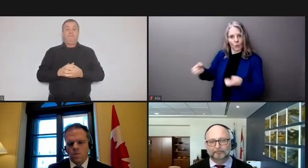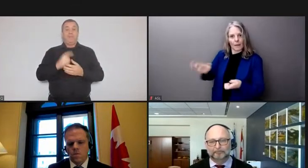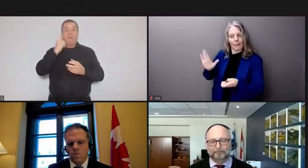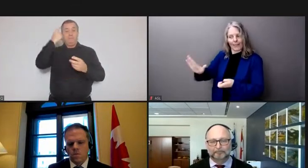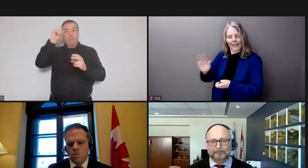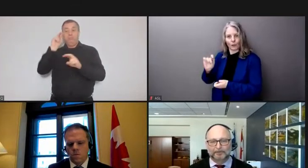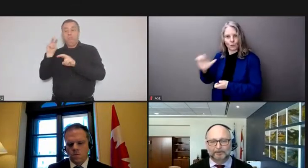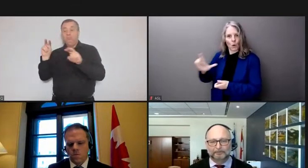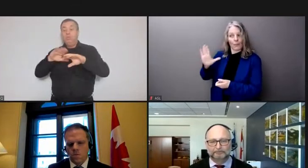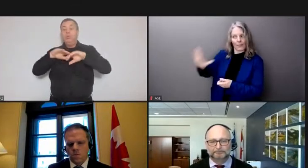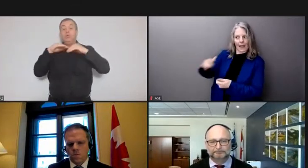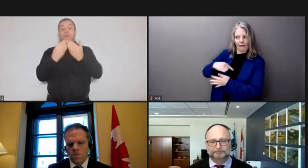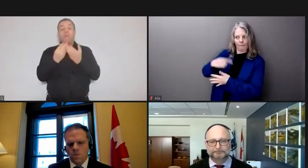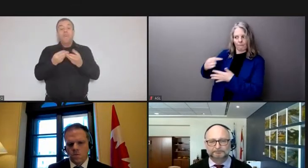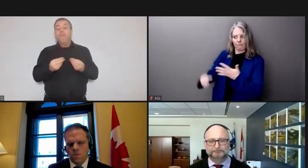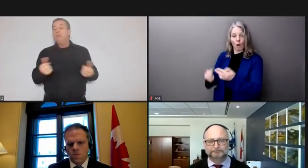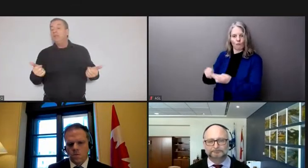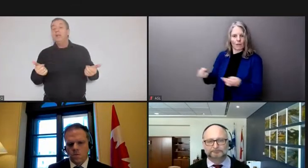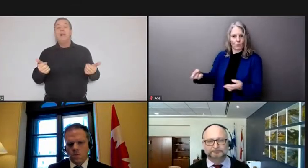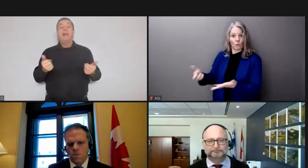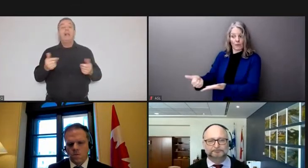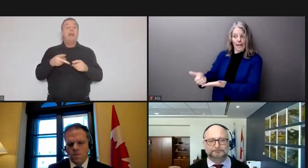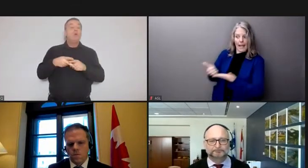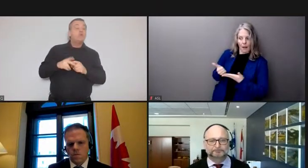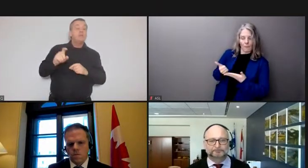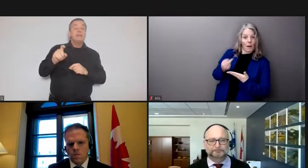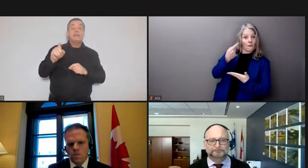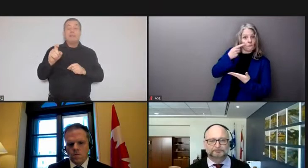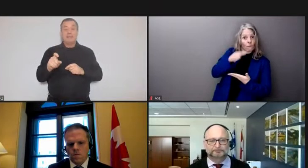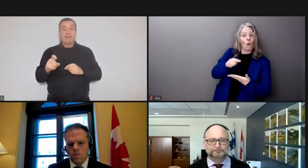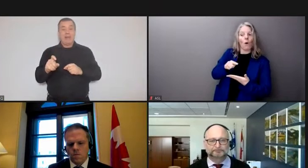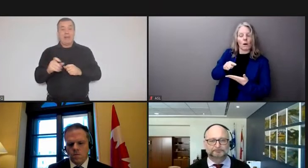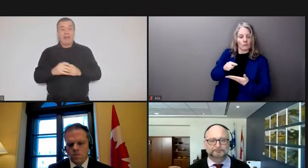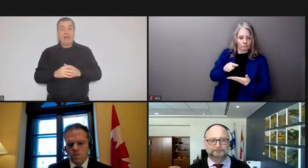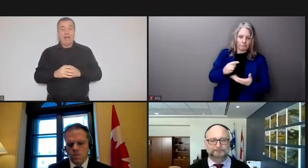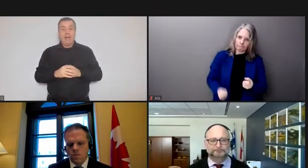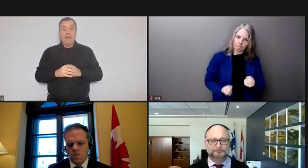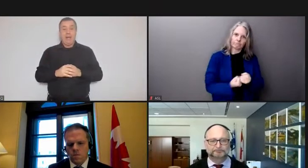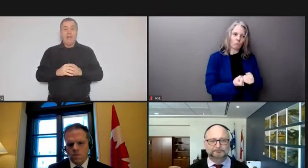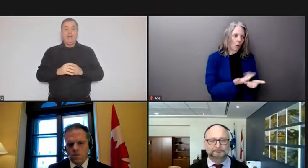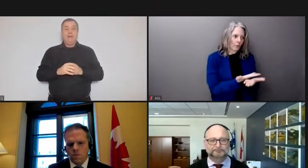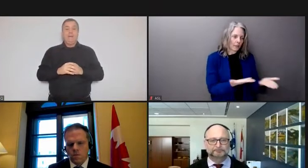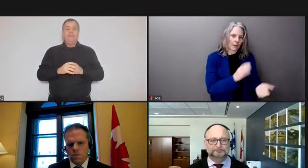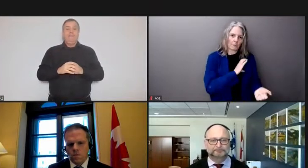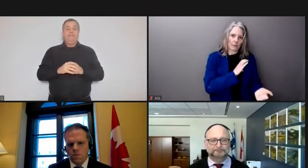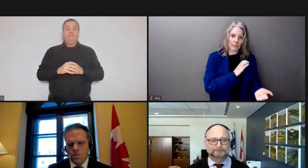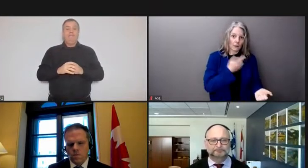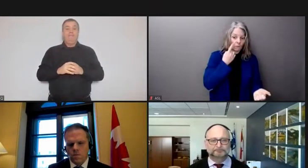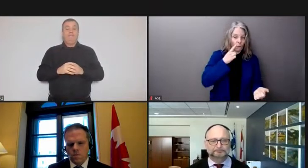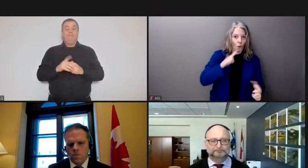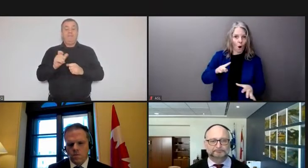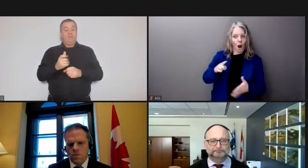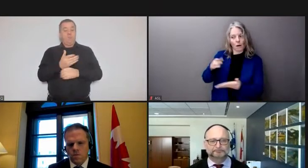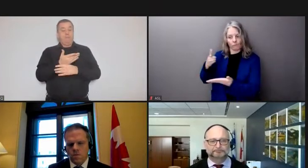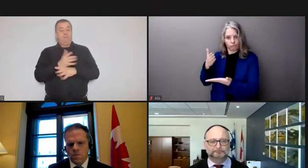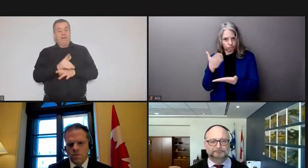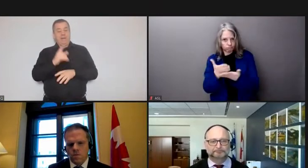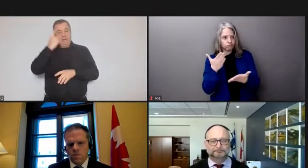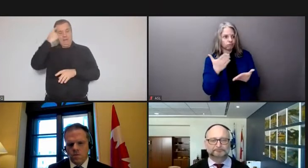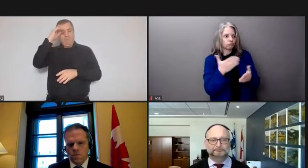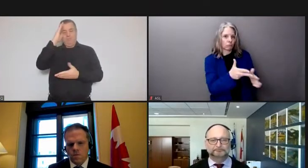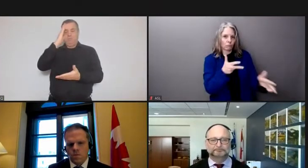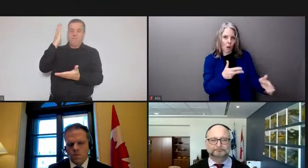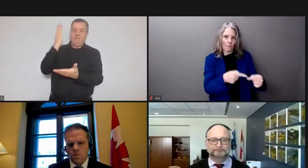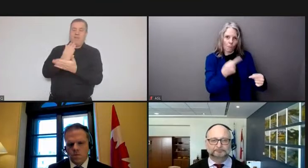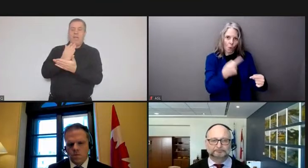necessary to not only uh maintain uh the efforts to end the illegal blockades at our borders and within our communities